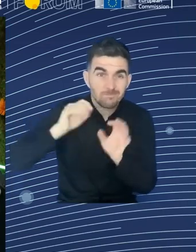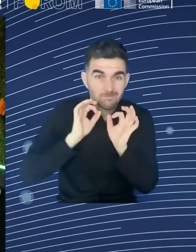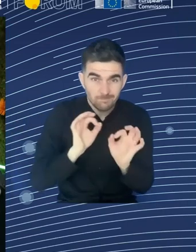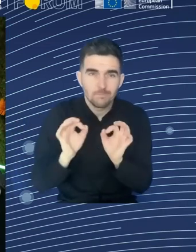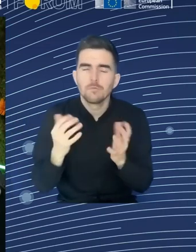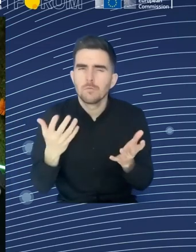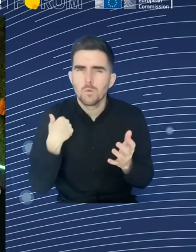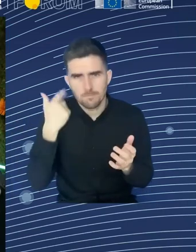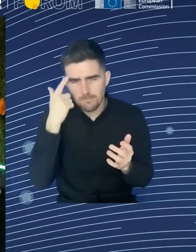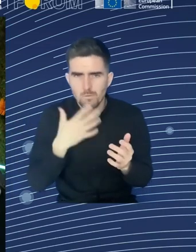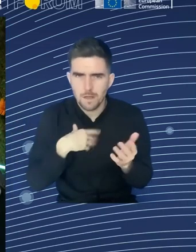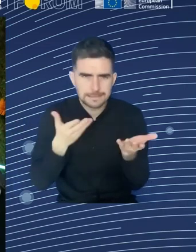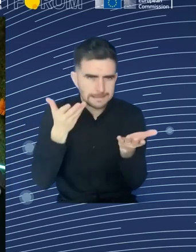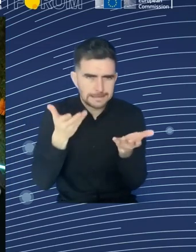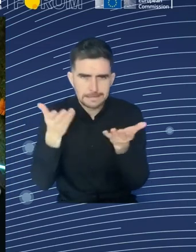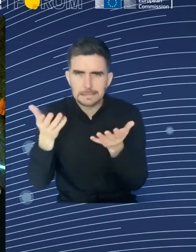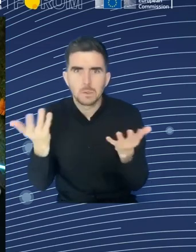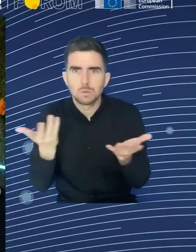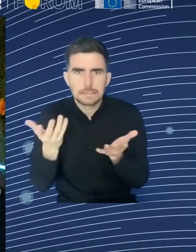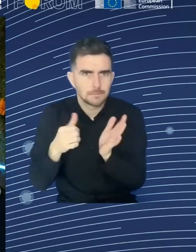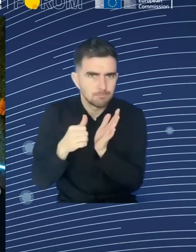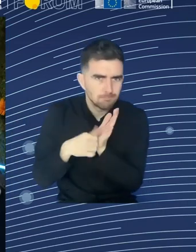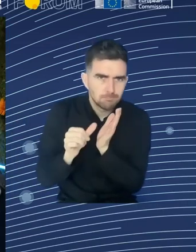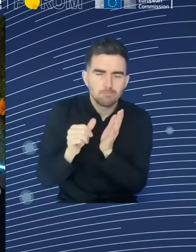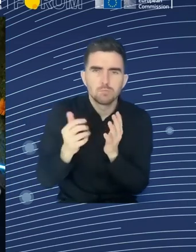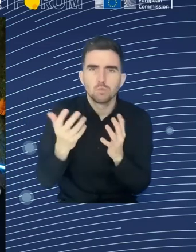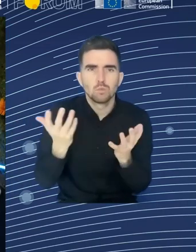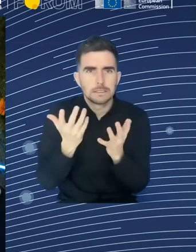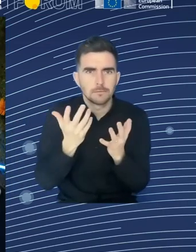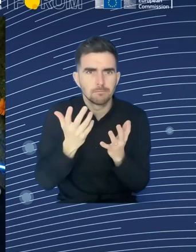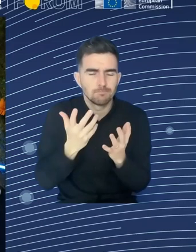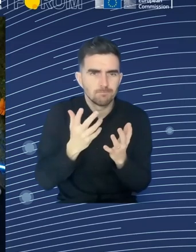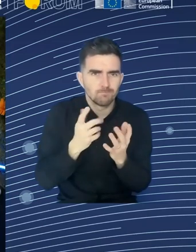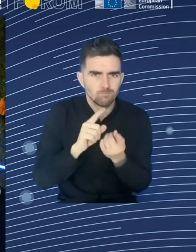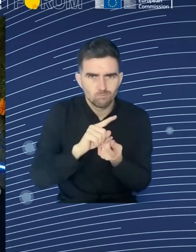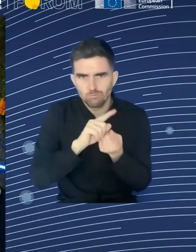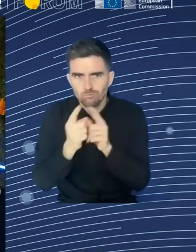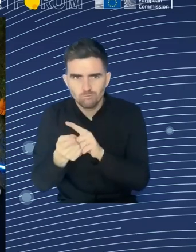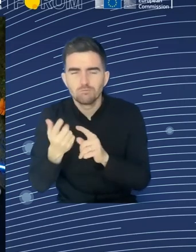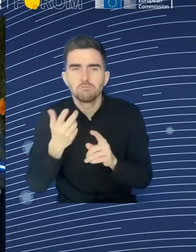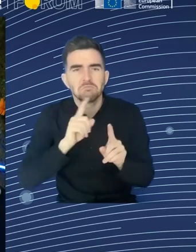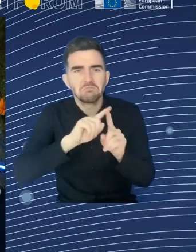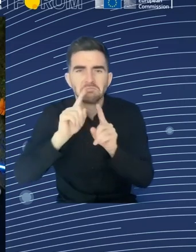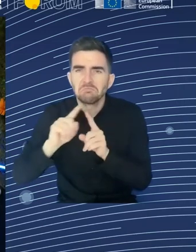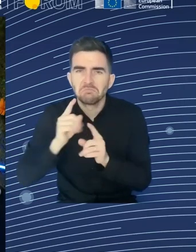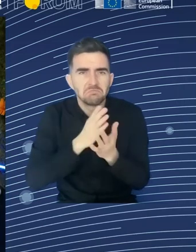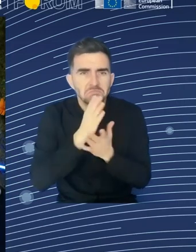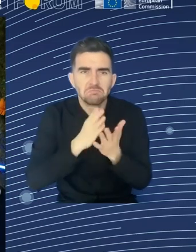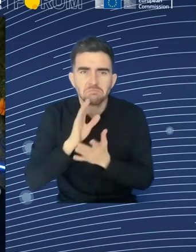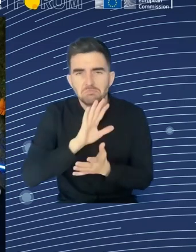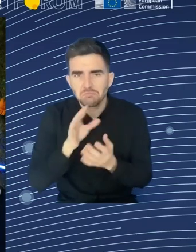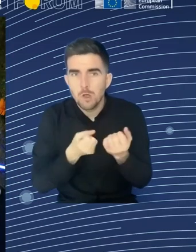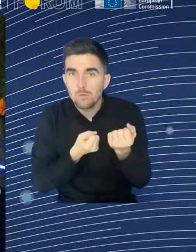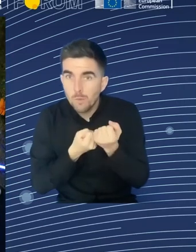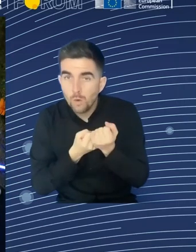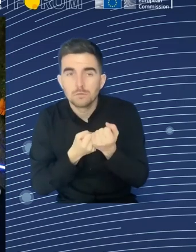in health of people, that also includes prevention and keeping them healthy, and as long as possible with all the kind of